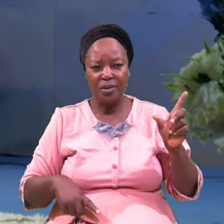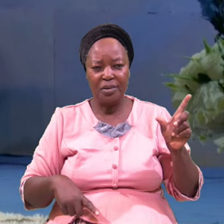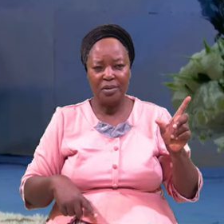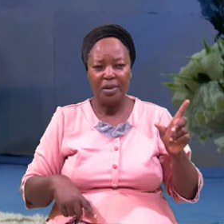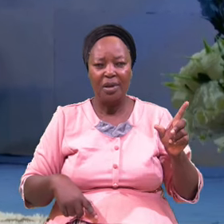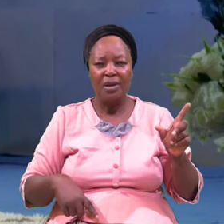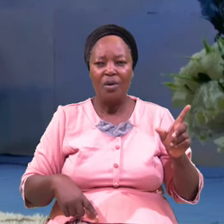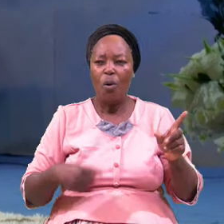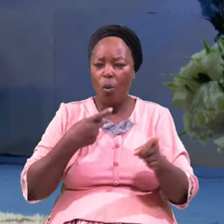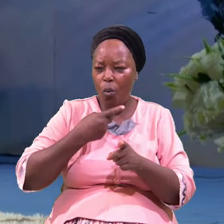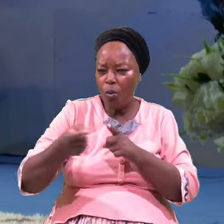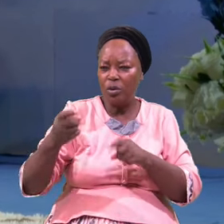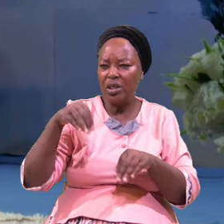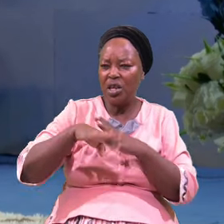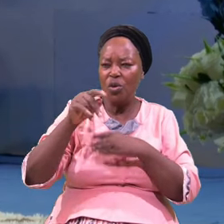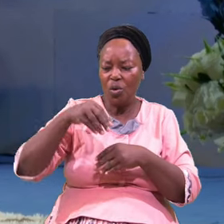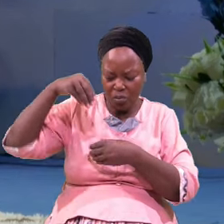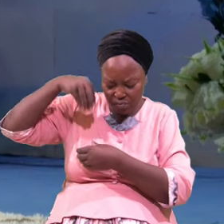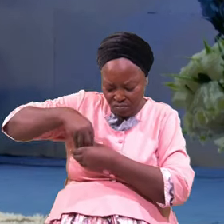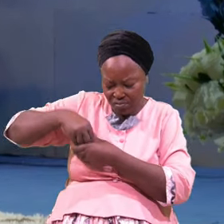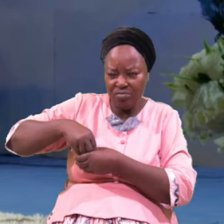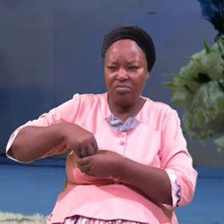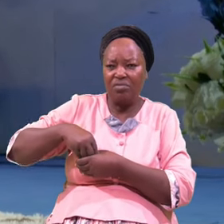Wounds In Your Intestine